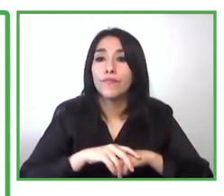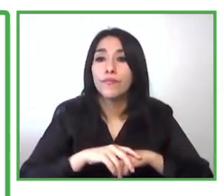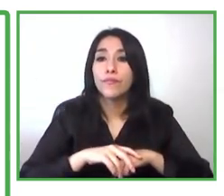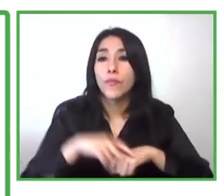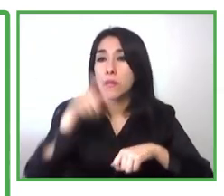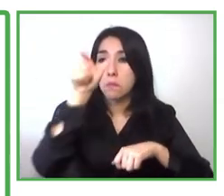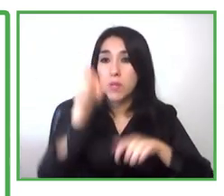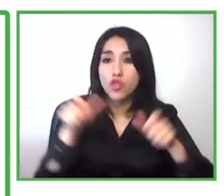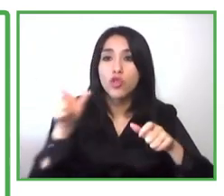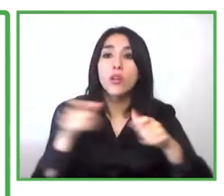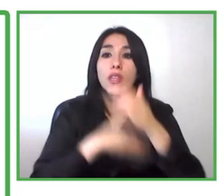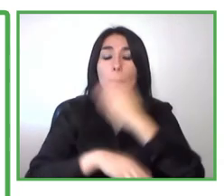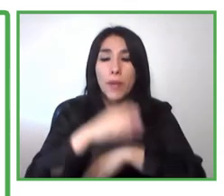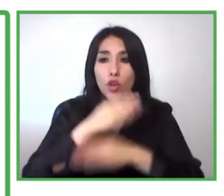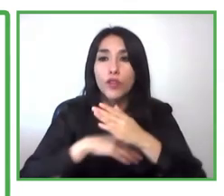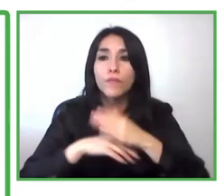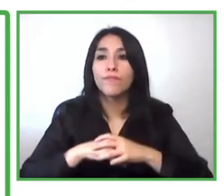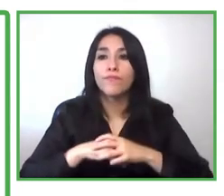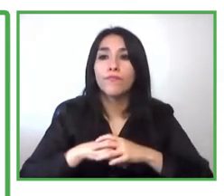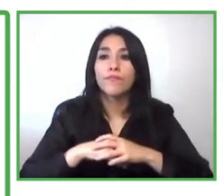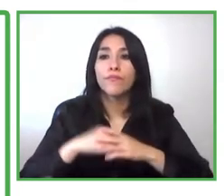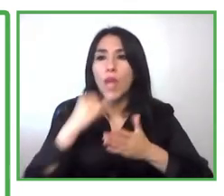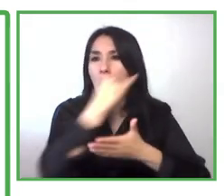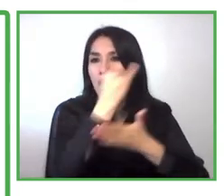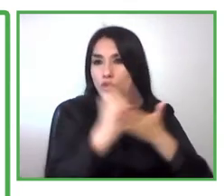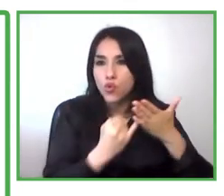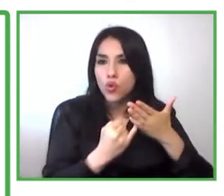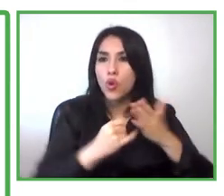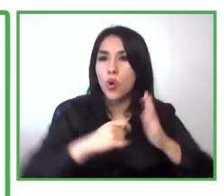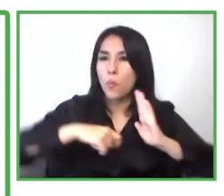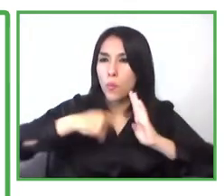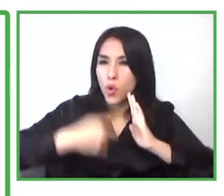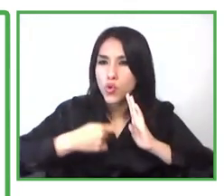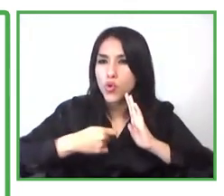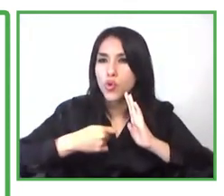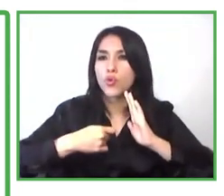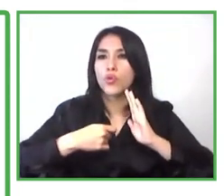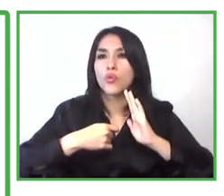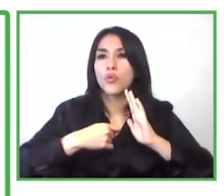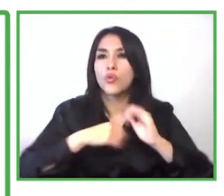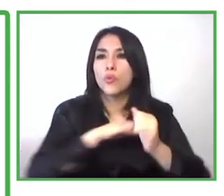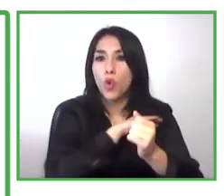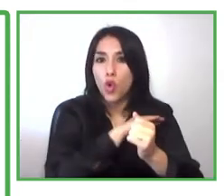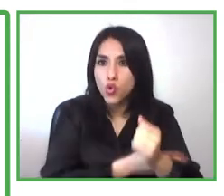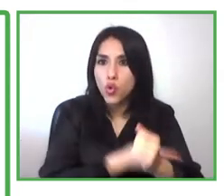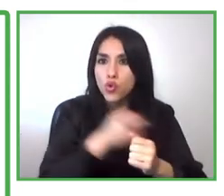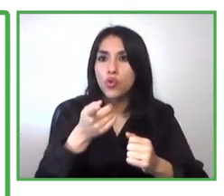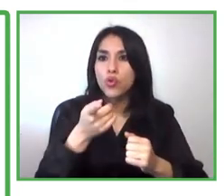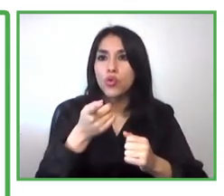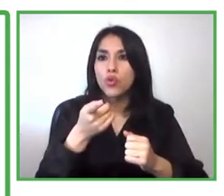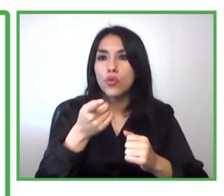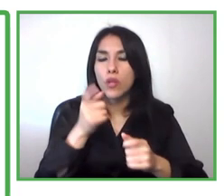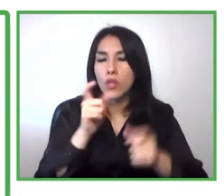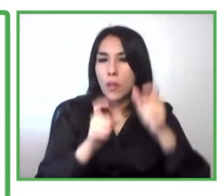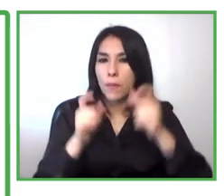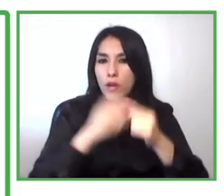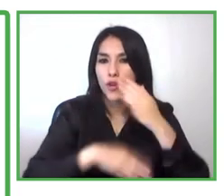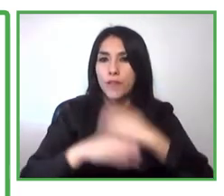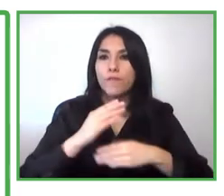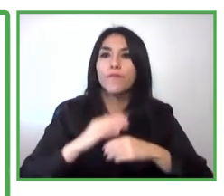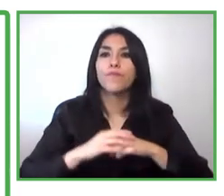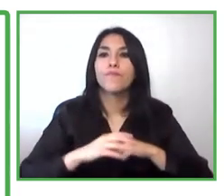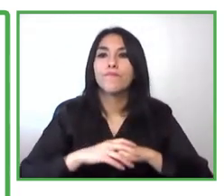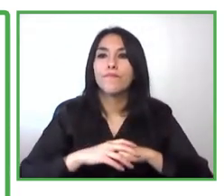the private financing also uh so that we can make this in a massive way and to include more people that are